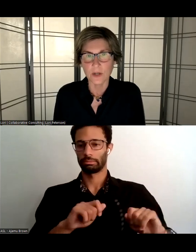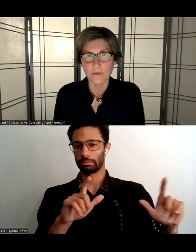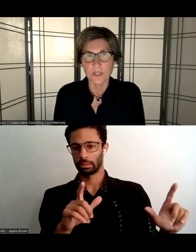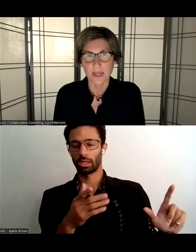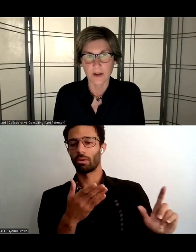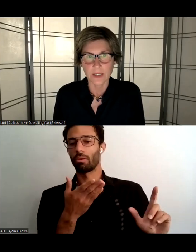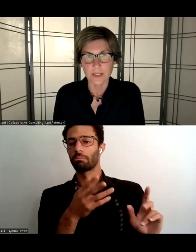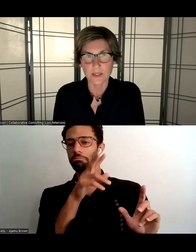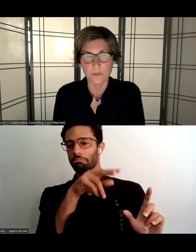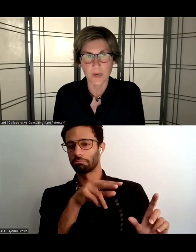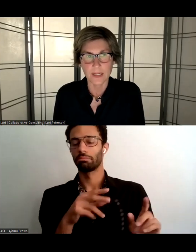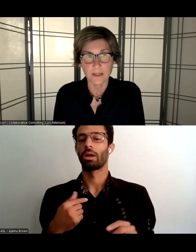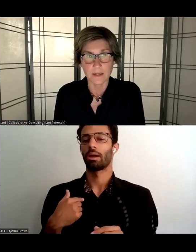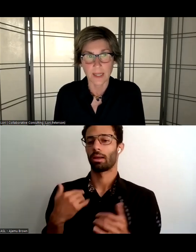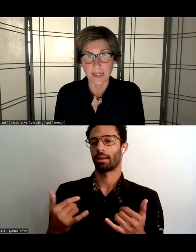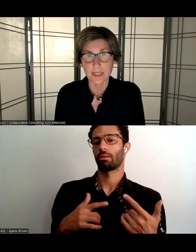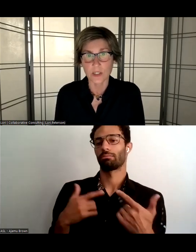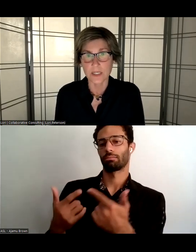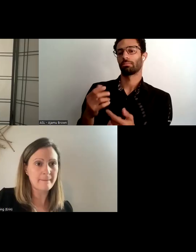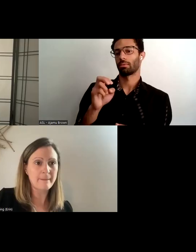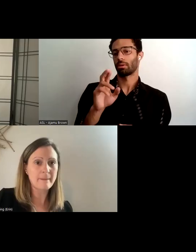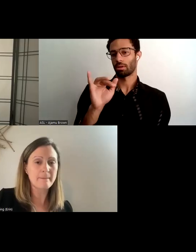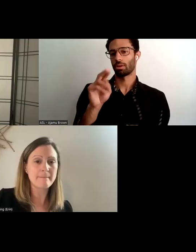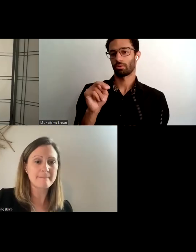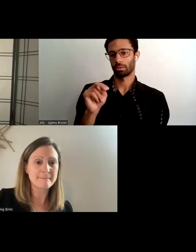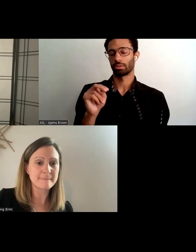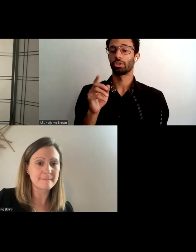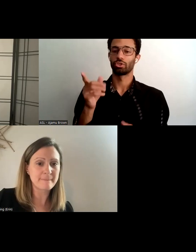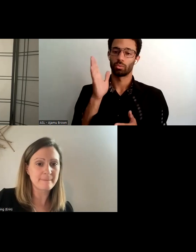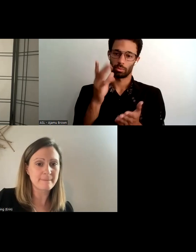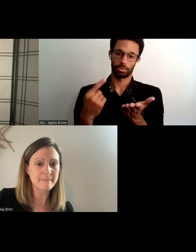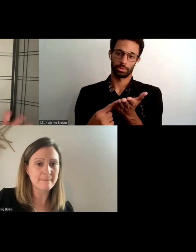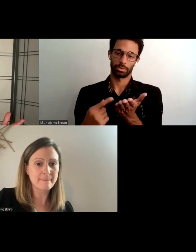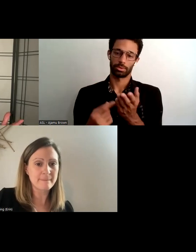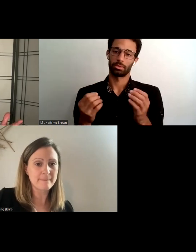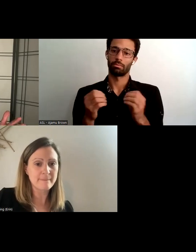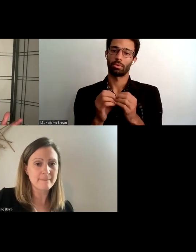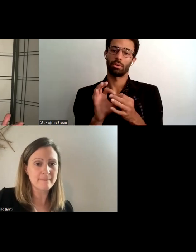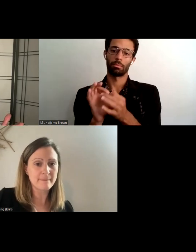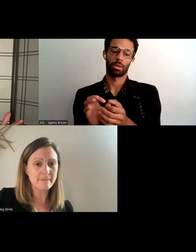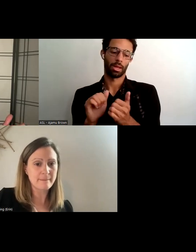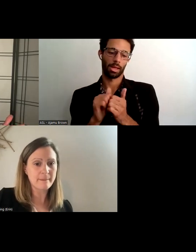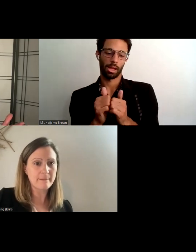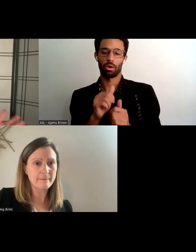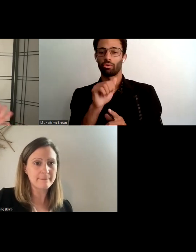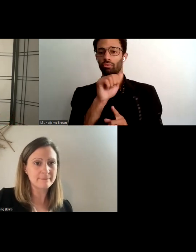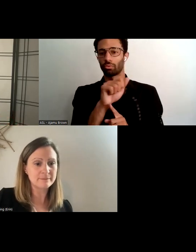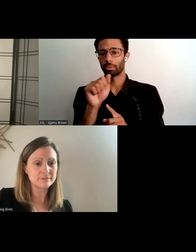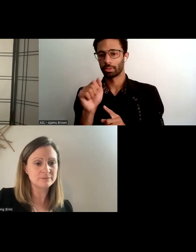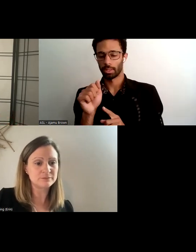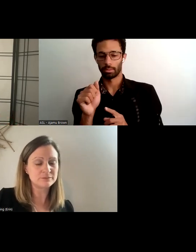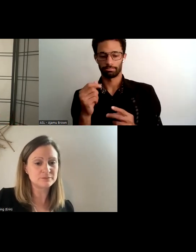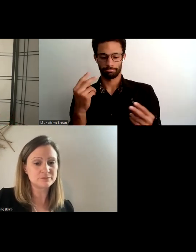going to turn it over to aaron at this point and like i said she's going to talk a little bit about how the triple a see themselves currently